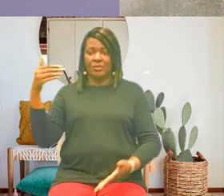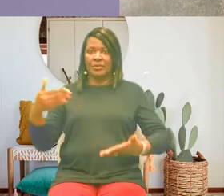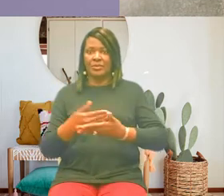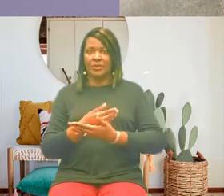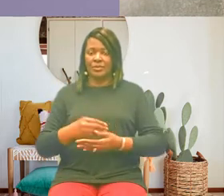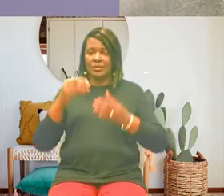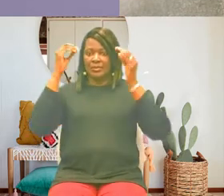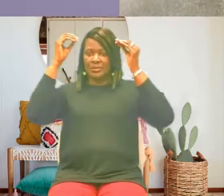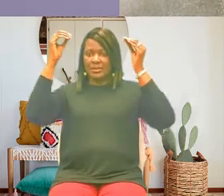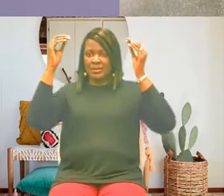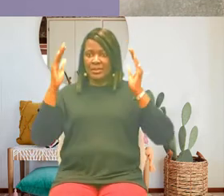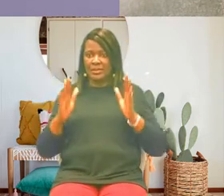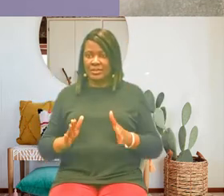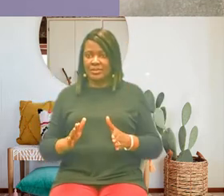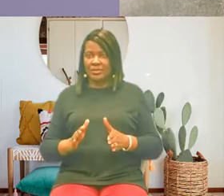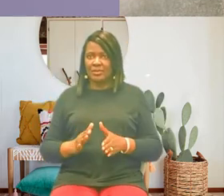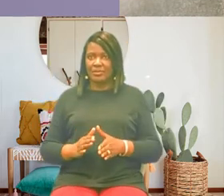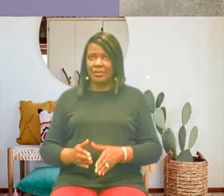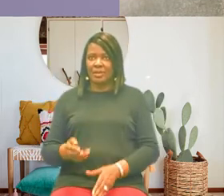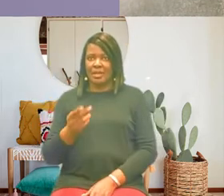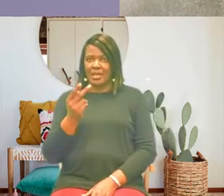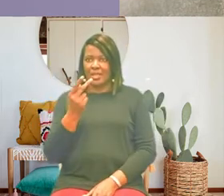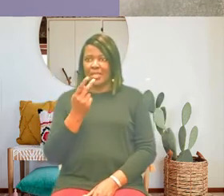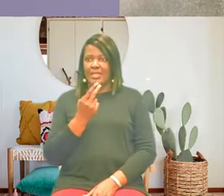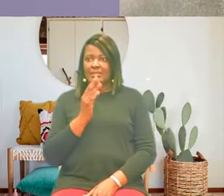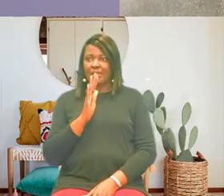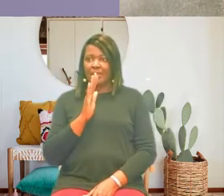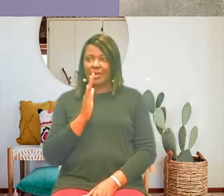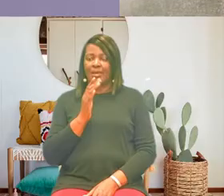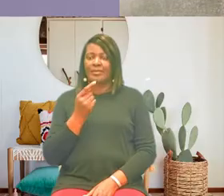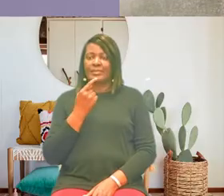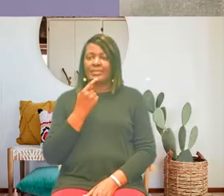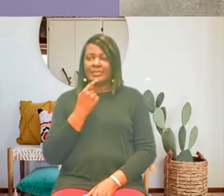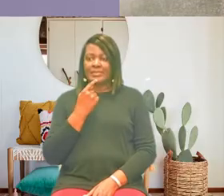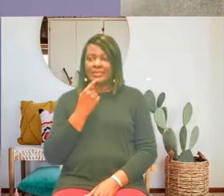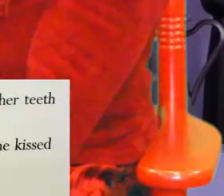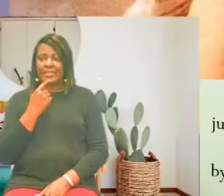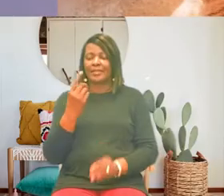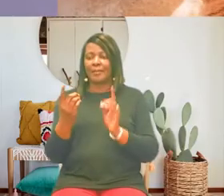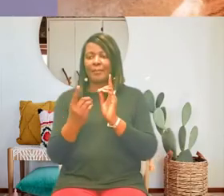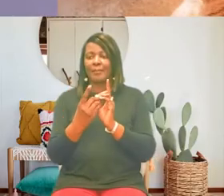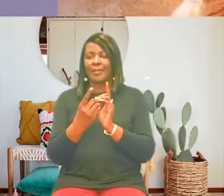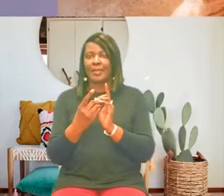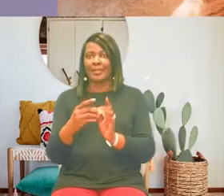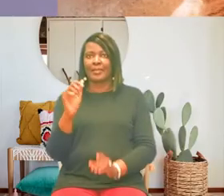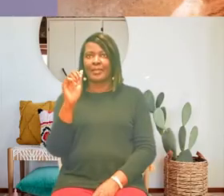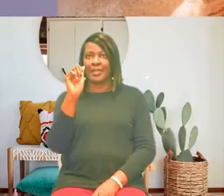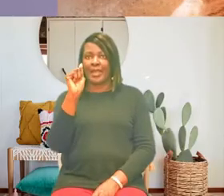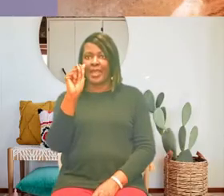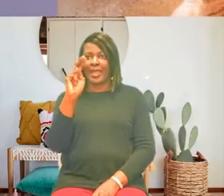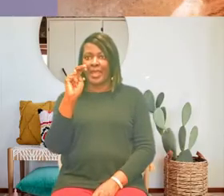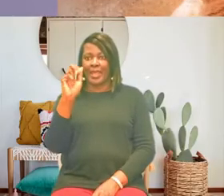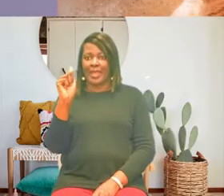known and who are you child she said with sparkles in her voice and as a brocky